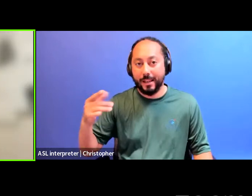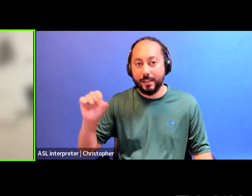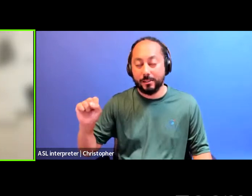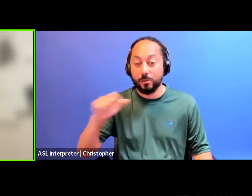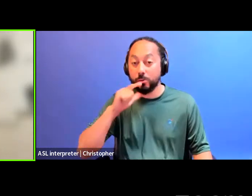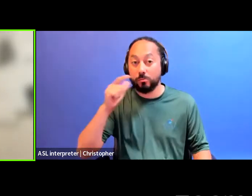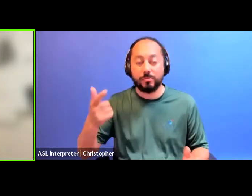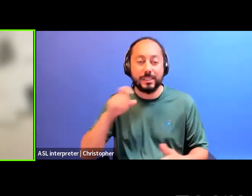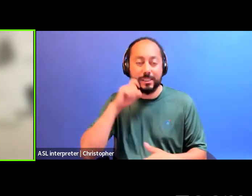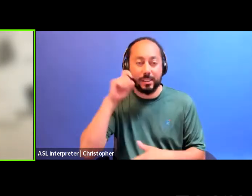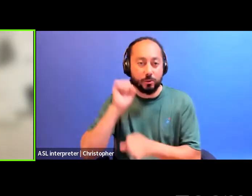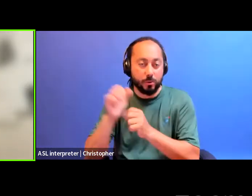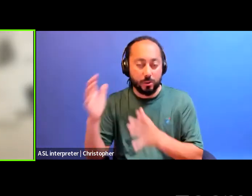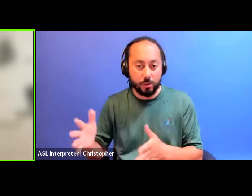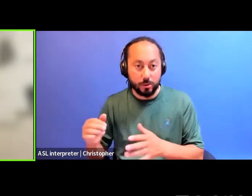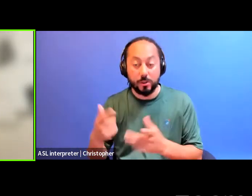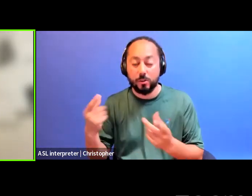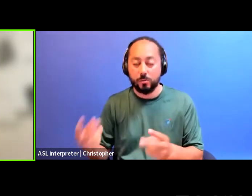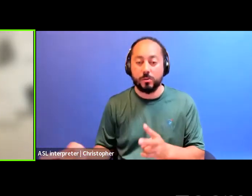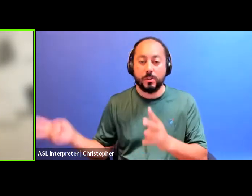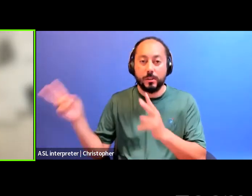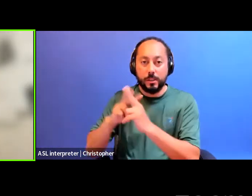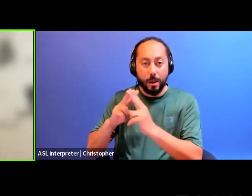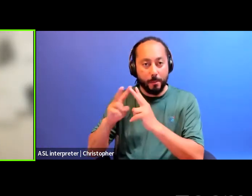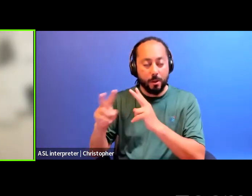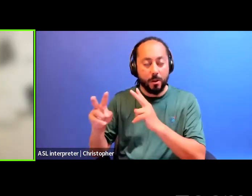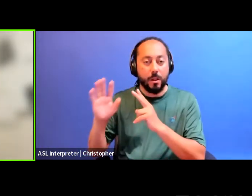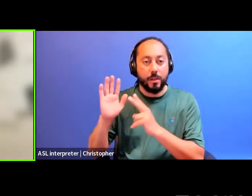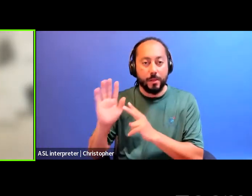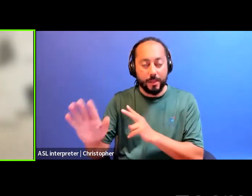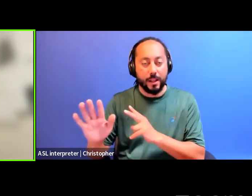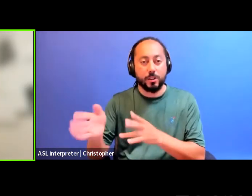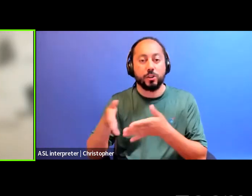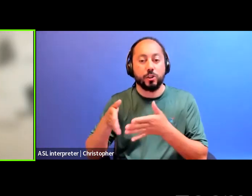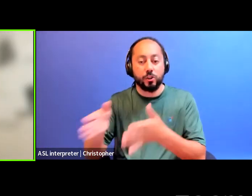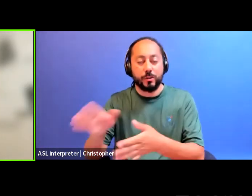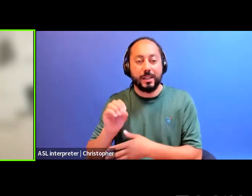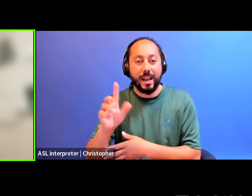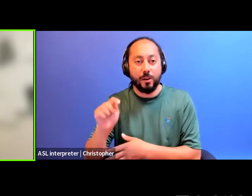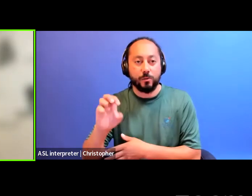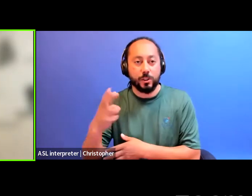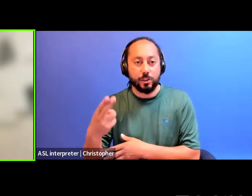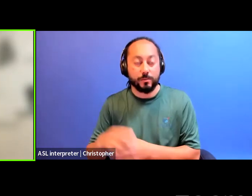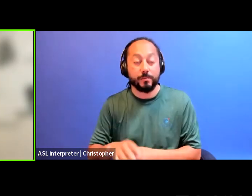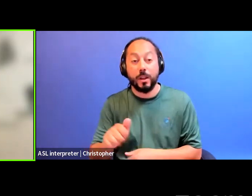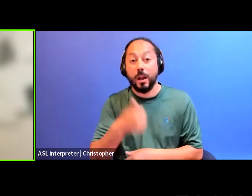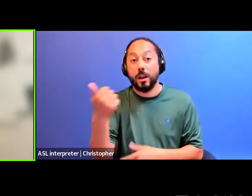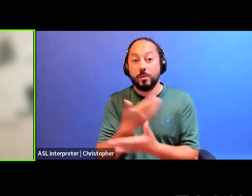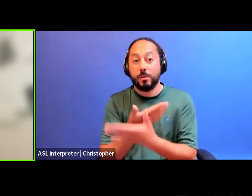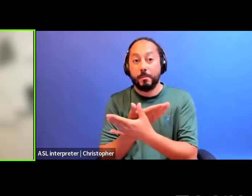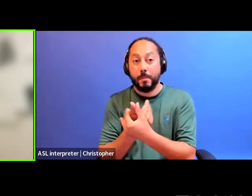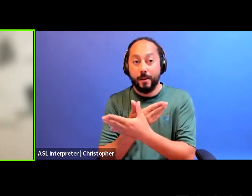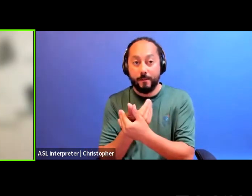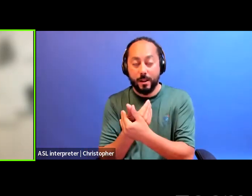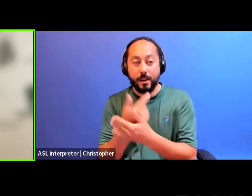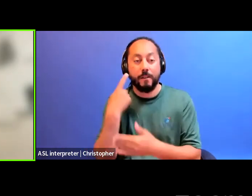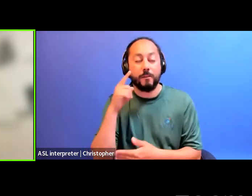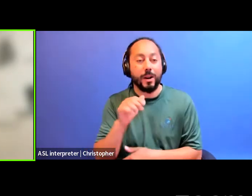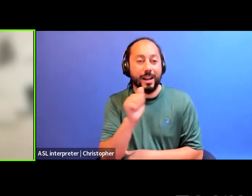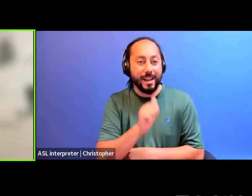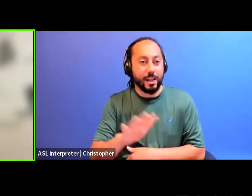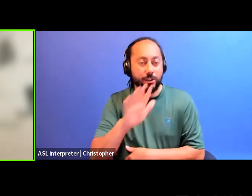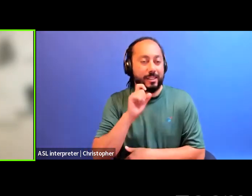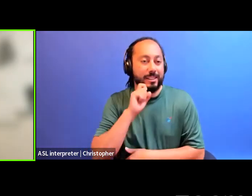doubled up on their harm reduction and street outreach. Butterfly, an organization for Asian and undocumented sex workers,